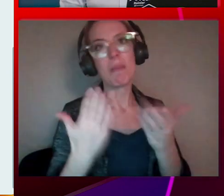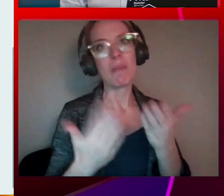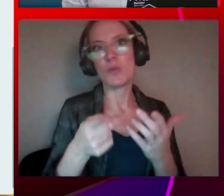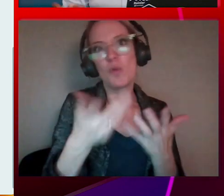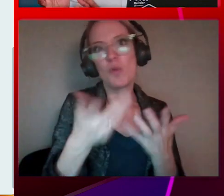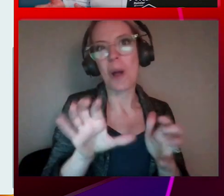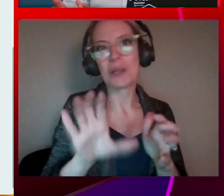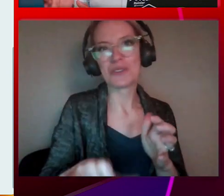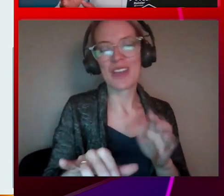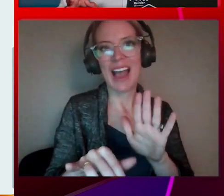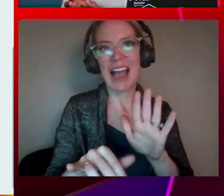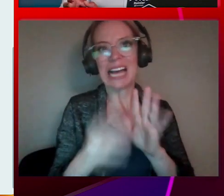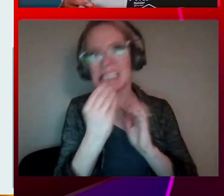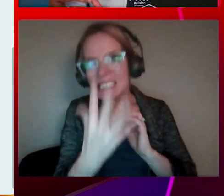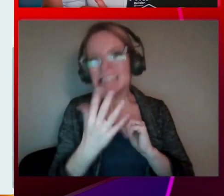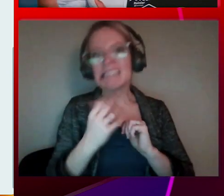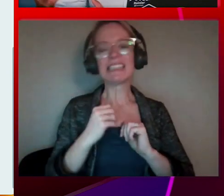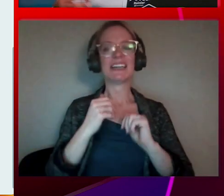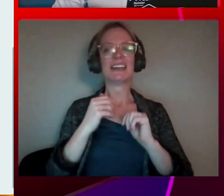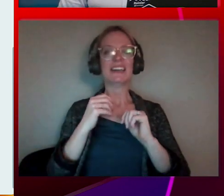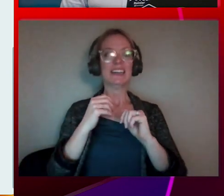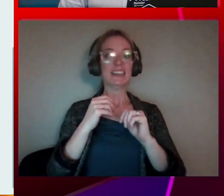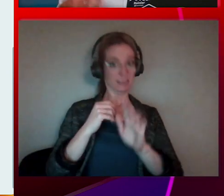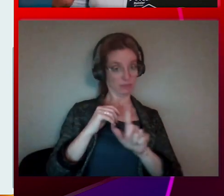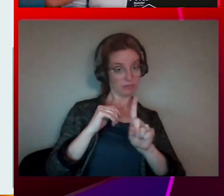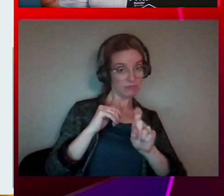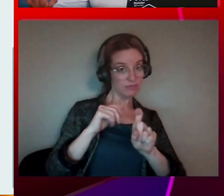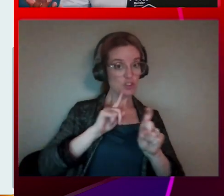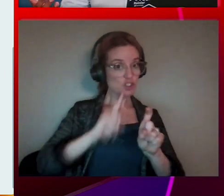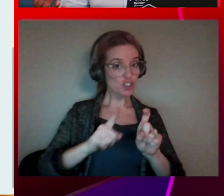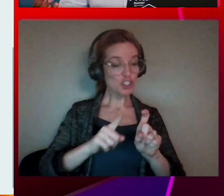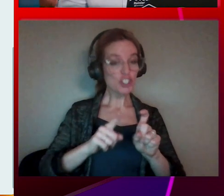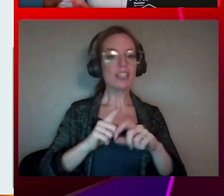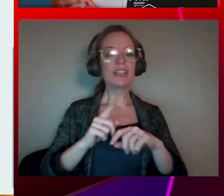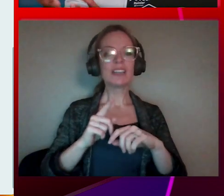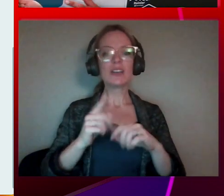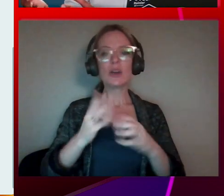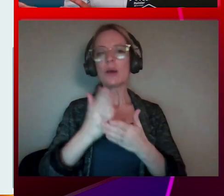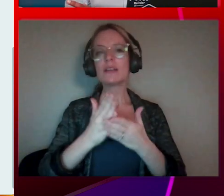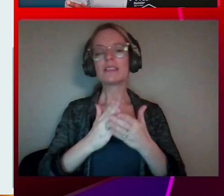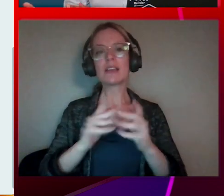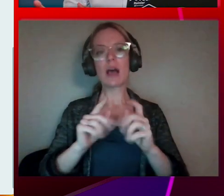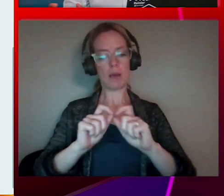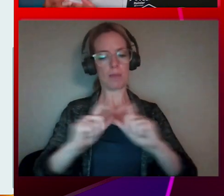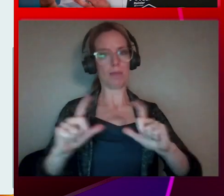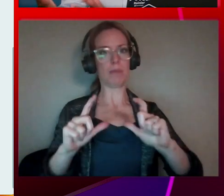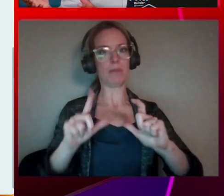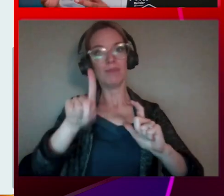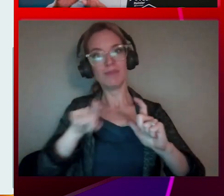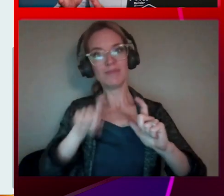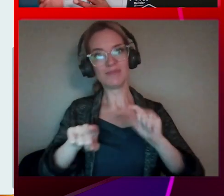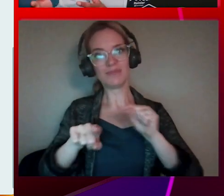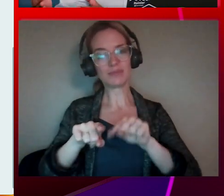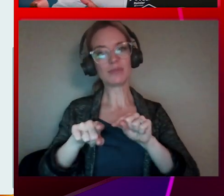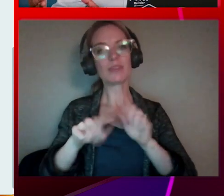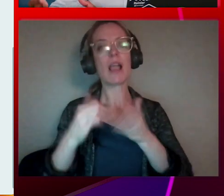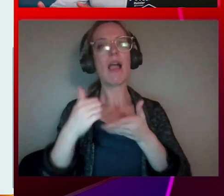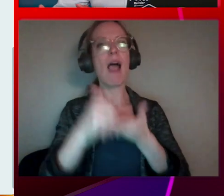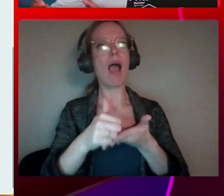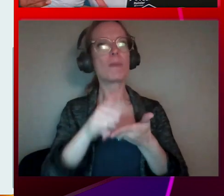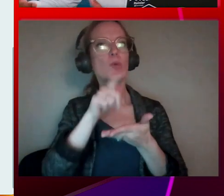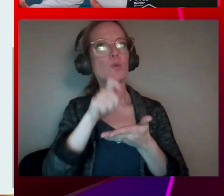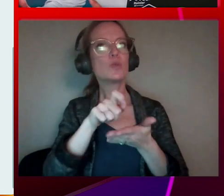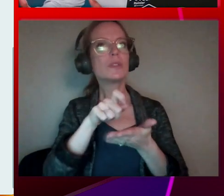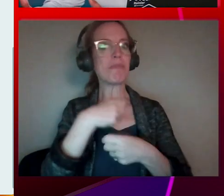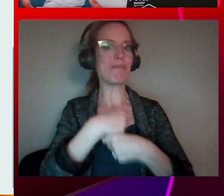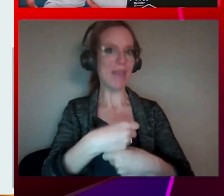that. Yeah. So like, are you sure you want to do this? And those kind of cues to the author, you're as intuitive as it may be. Yeah. Still providing those